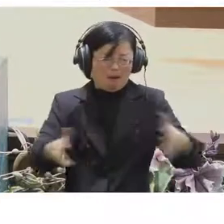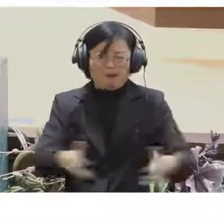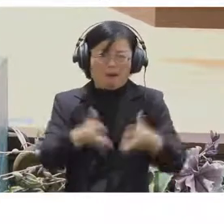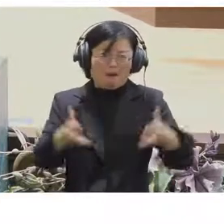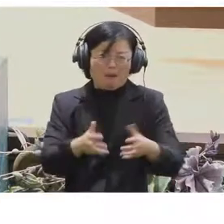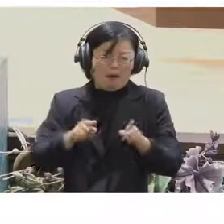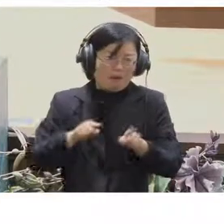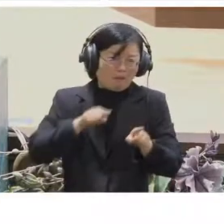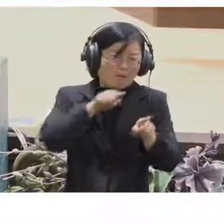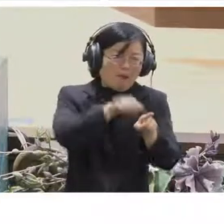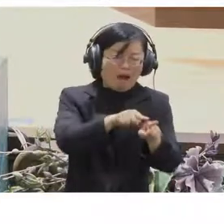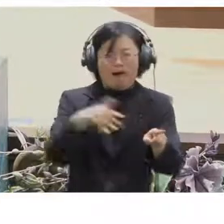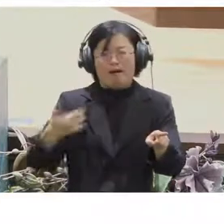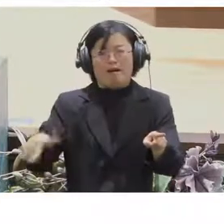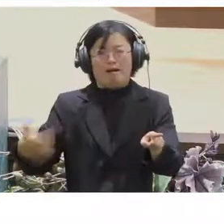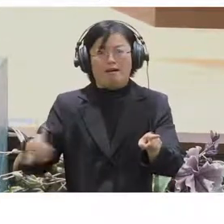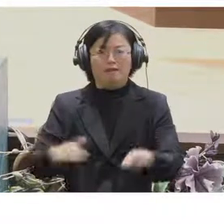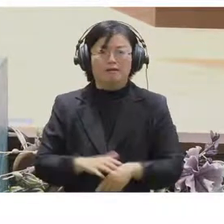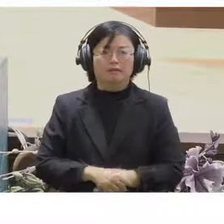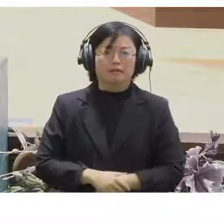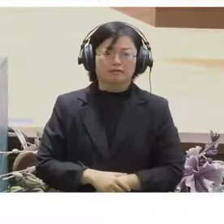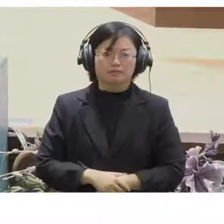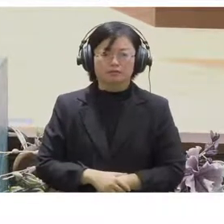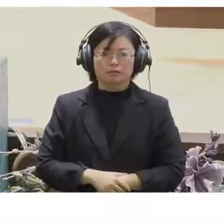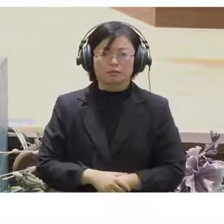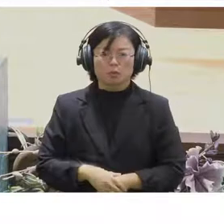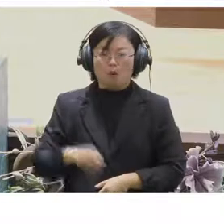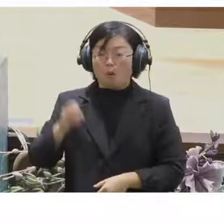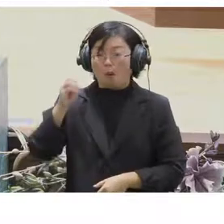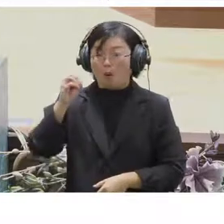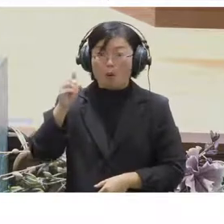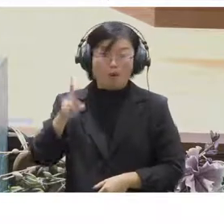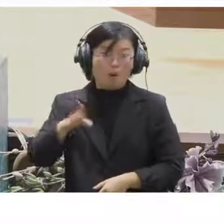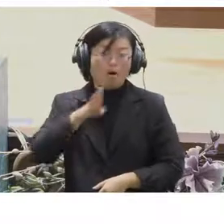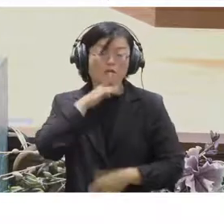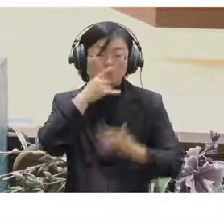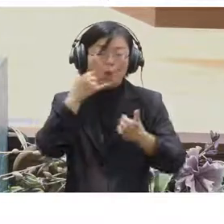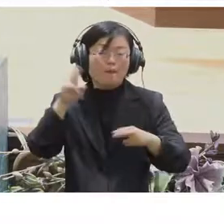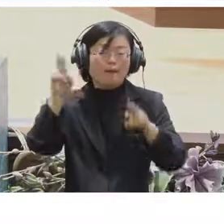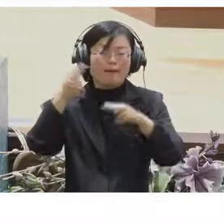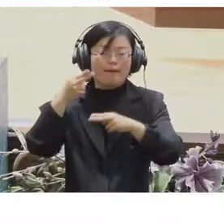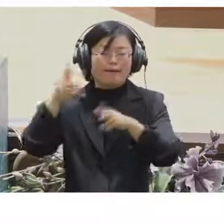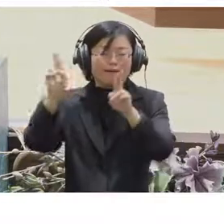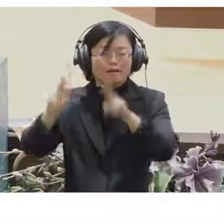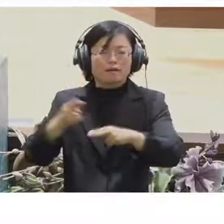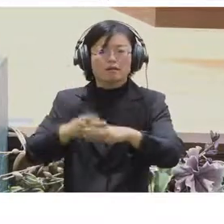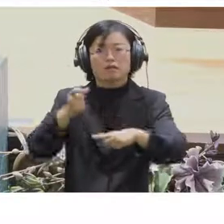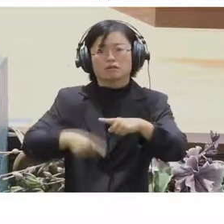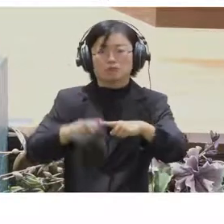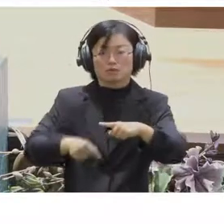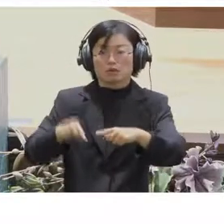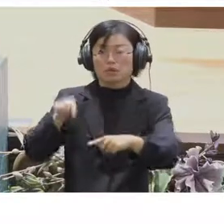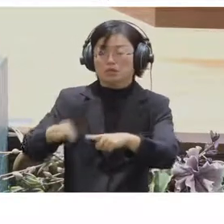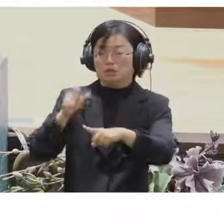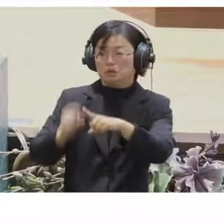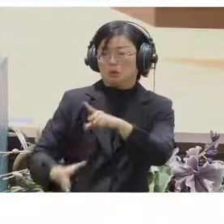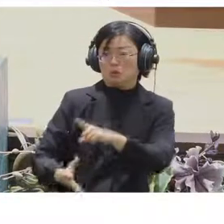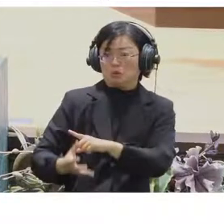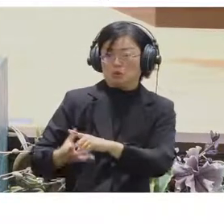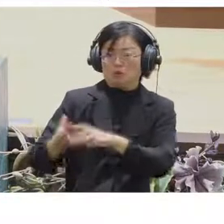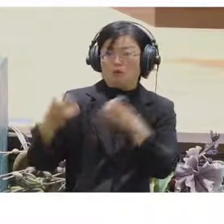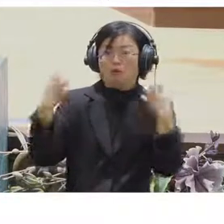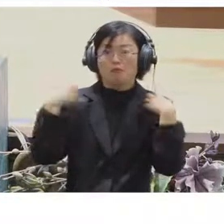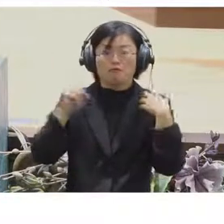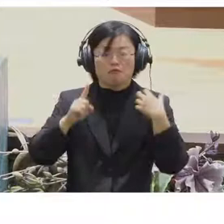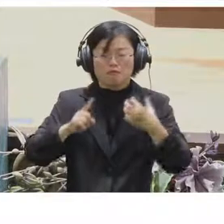telecom to give the internet access to the whole country that is now we have more than like more than